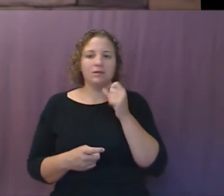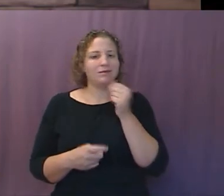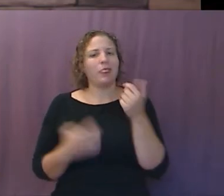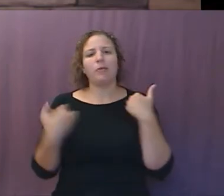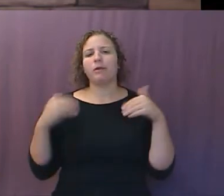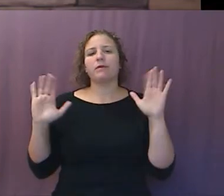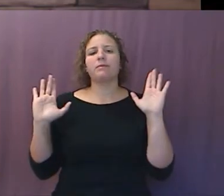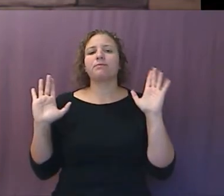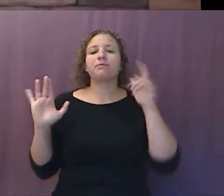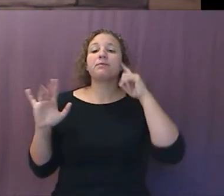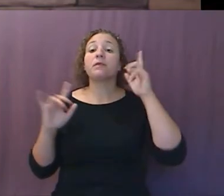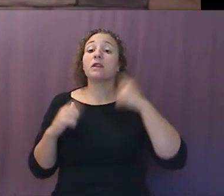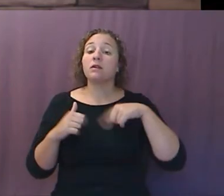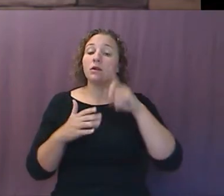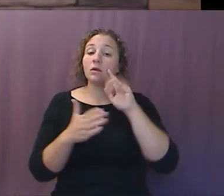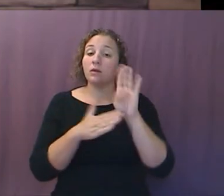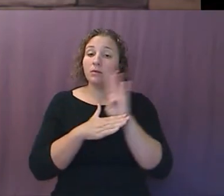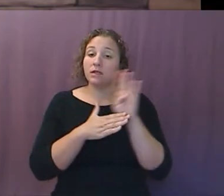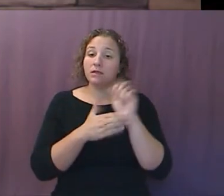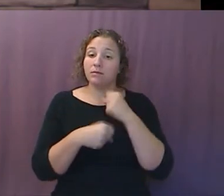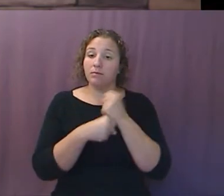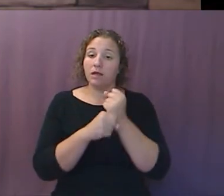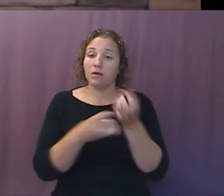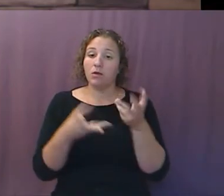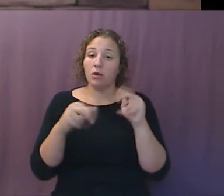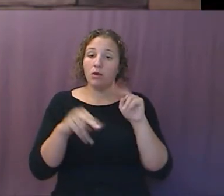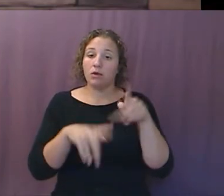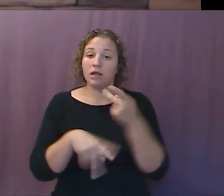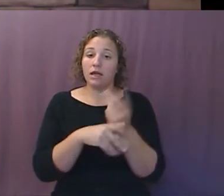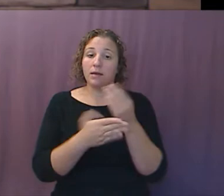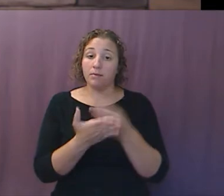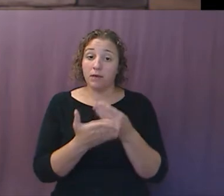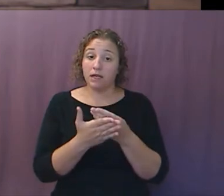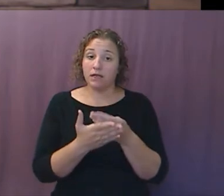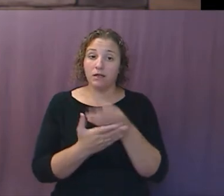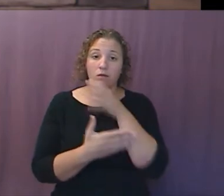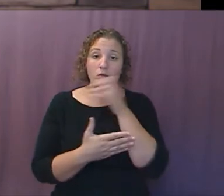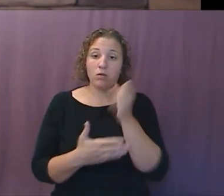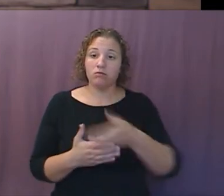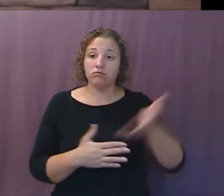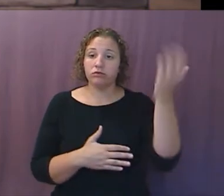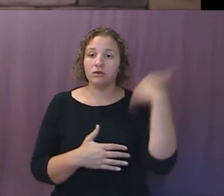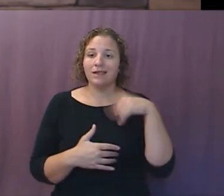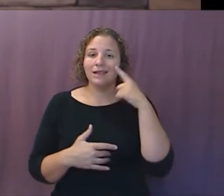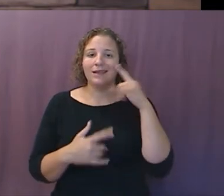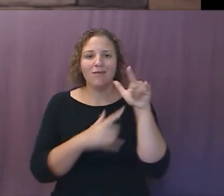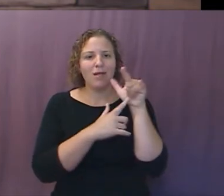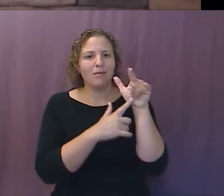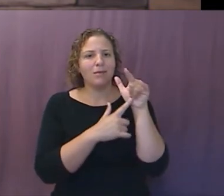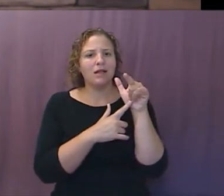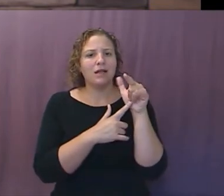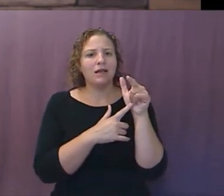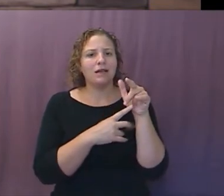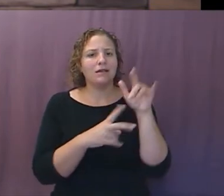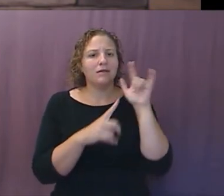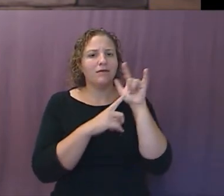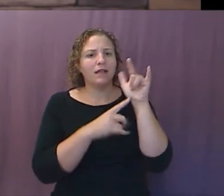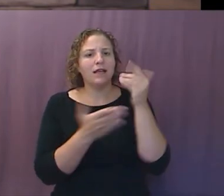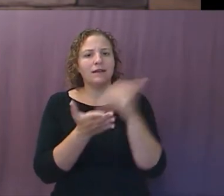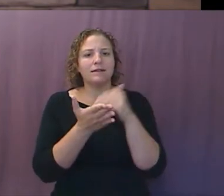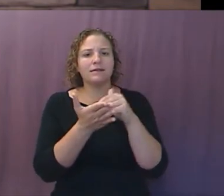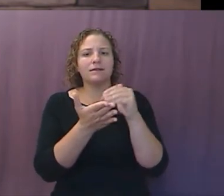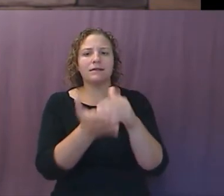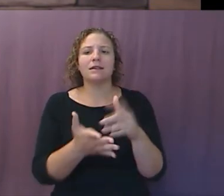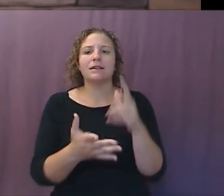the idea of a company creating its own kind of money is an old one. The airline's frequent flyer miles are really a form of money that